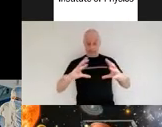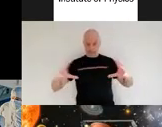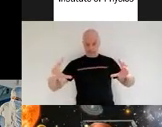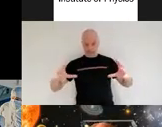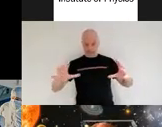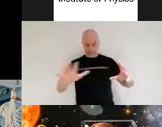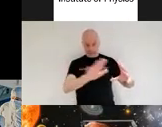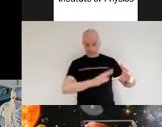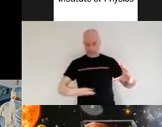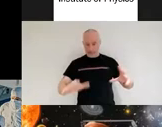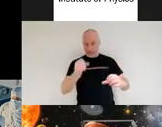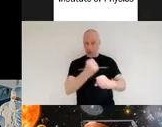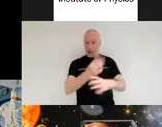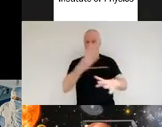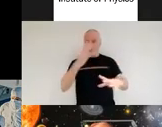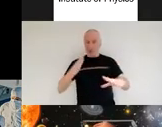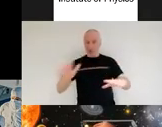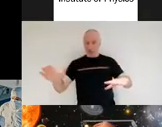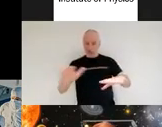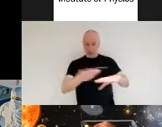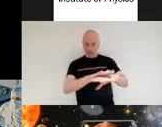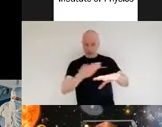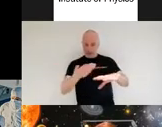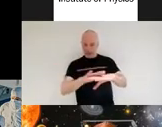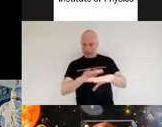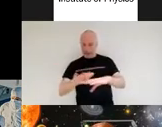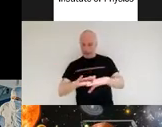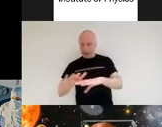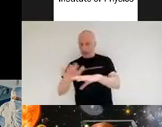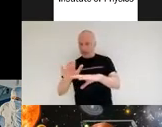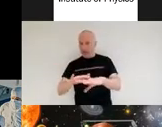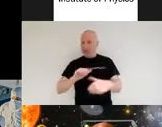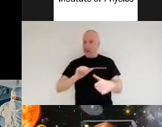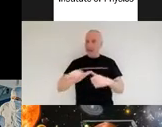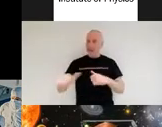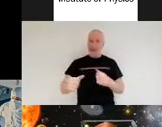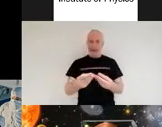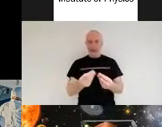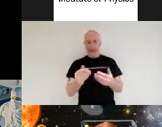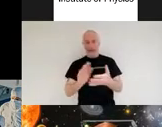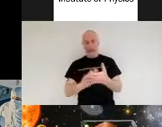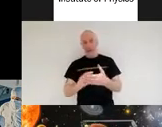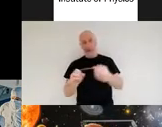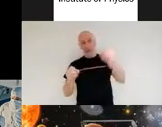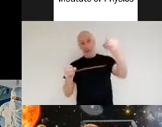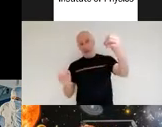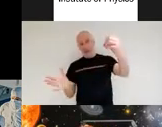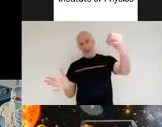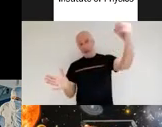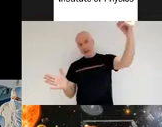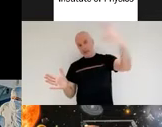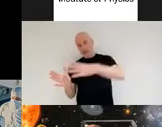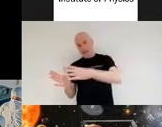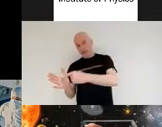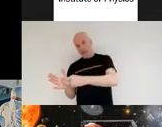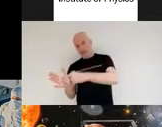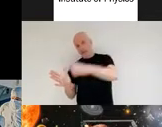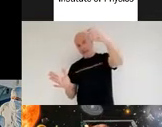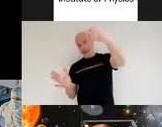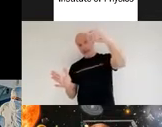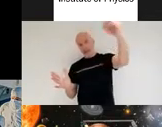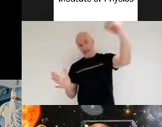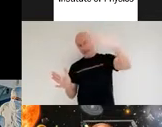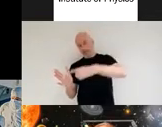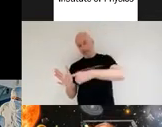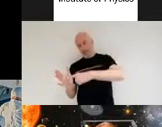material or one of the best materials for reflecting infrared light and so as a result with